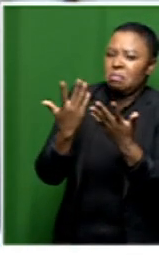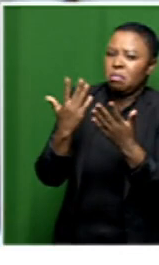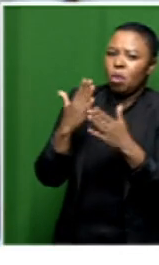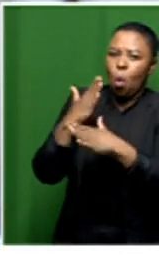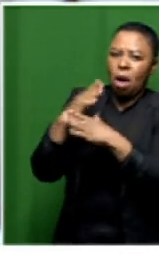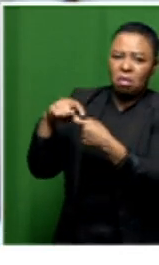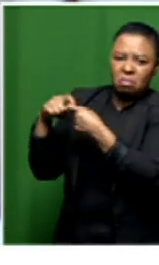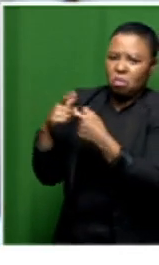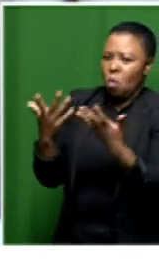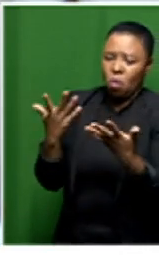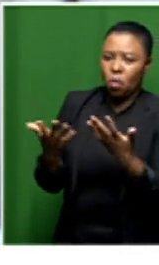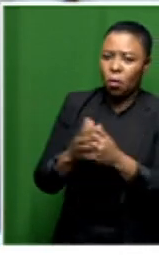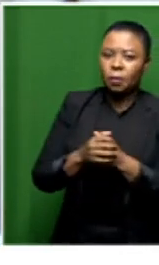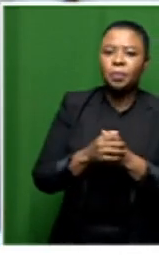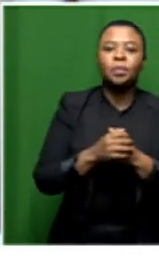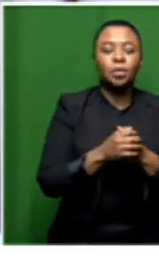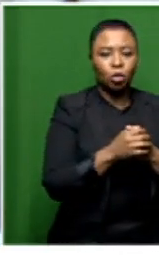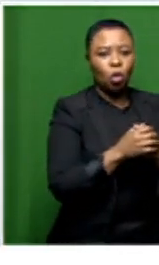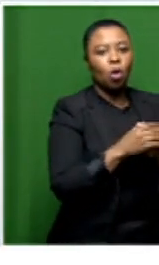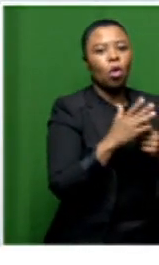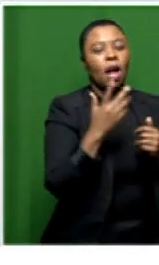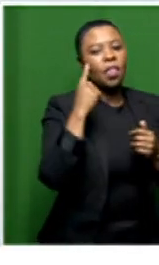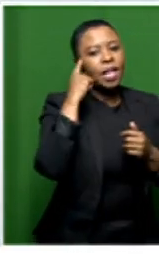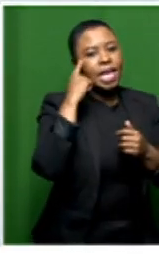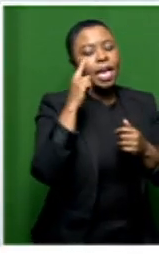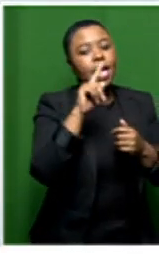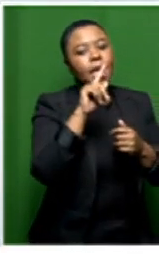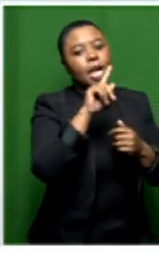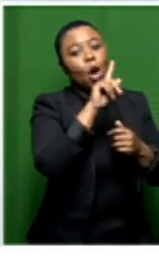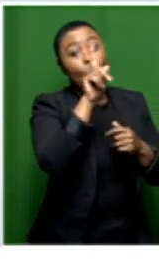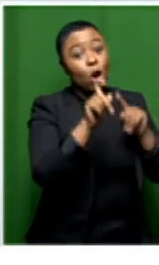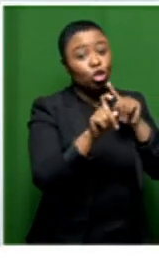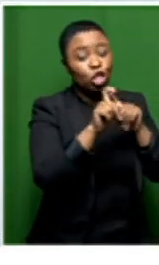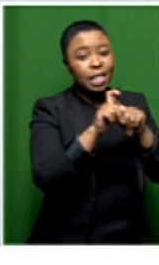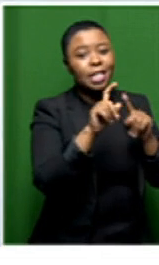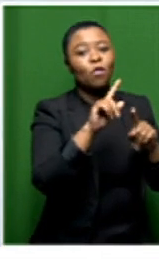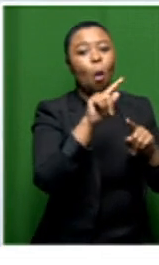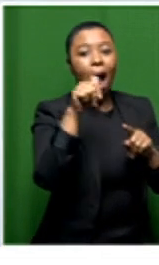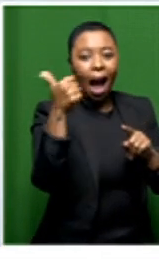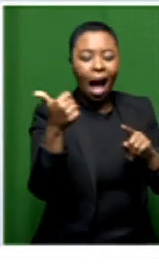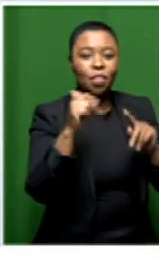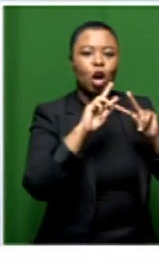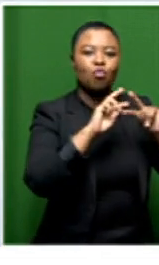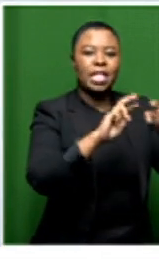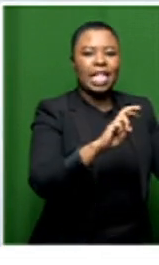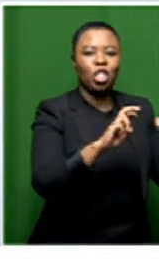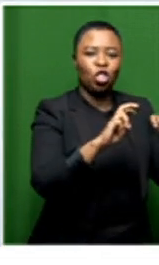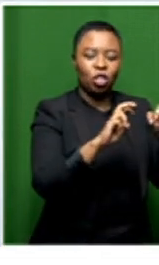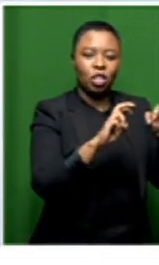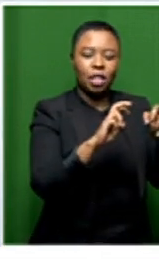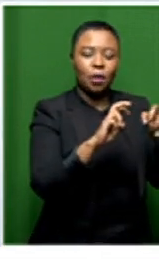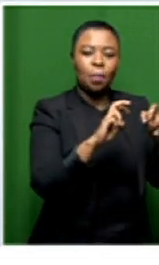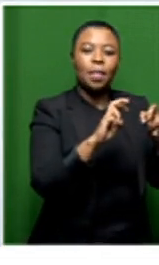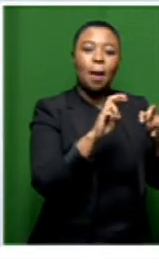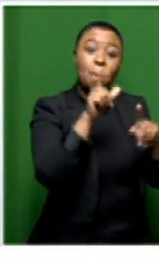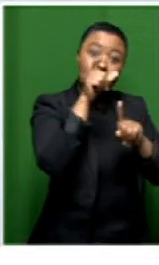question for perhaps another uh research and uh individual working on on that